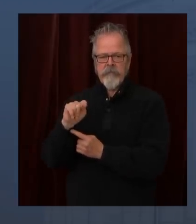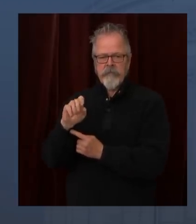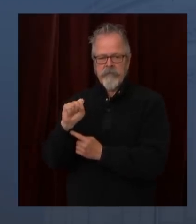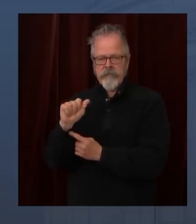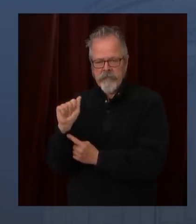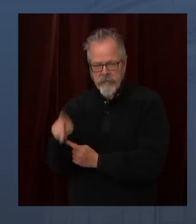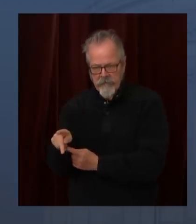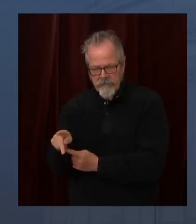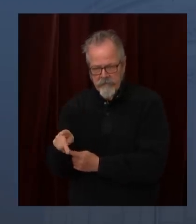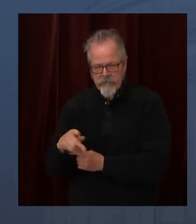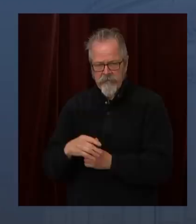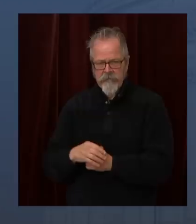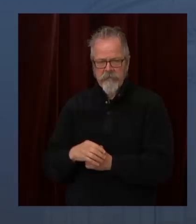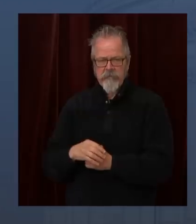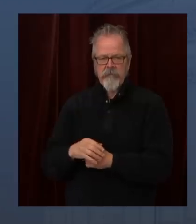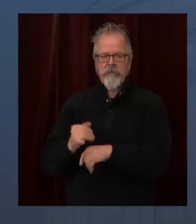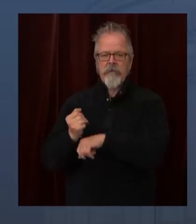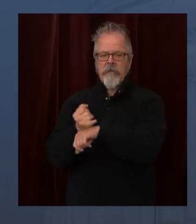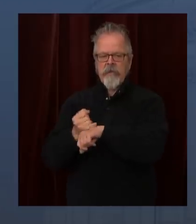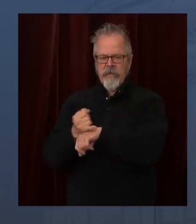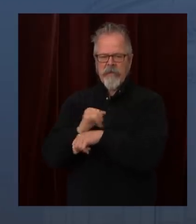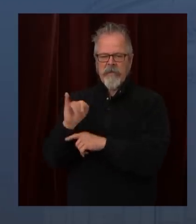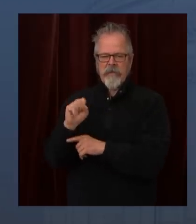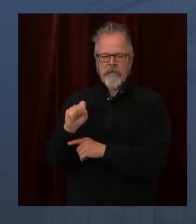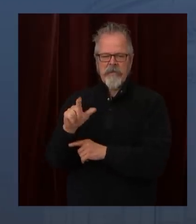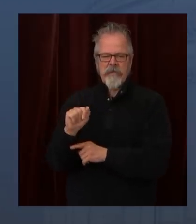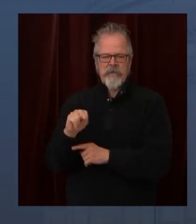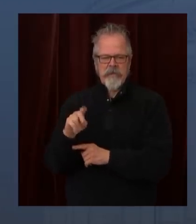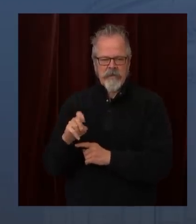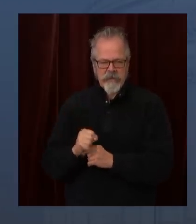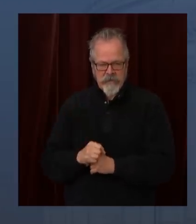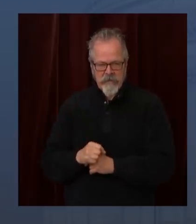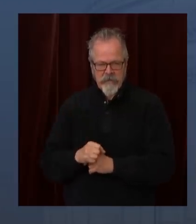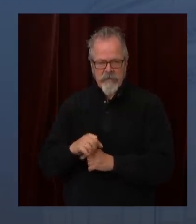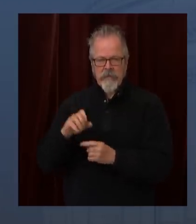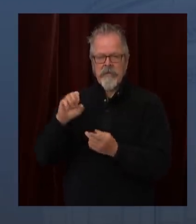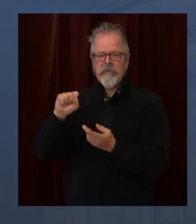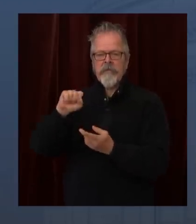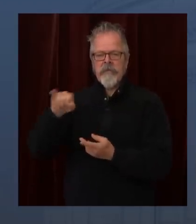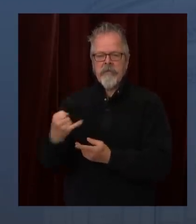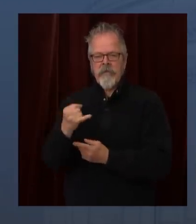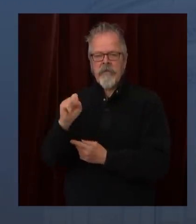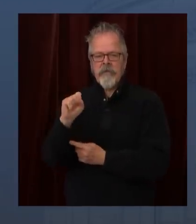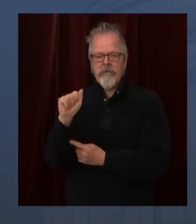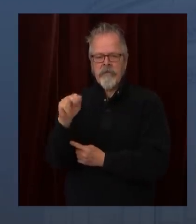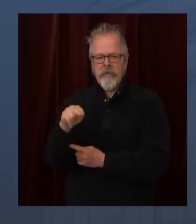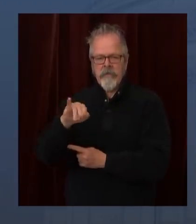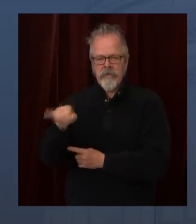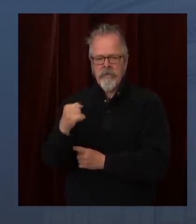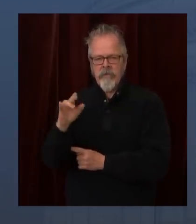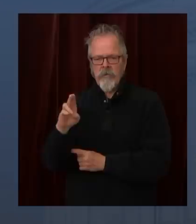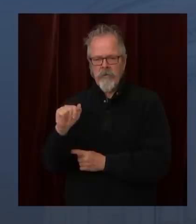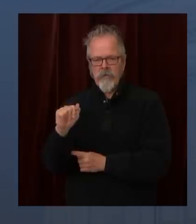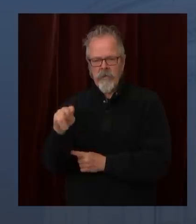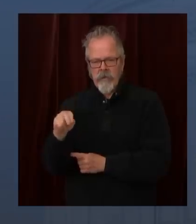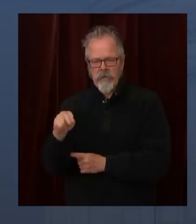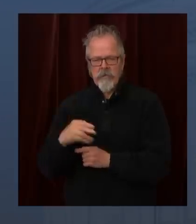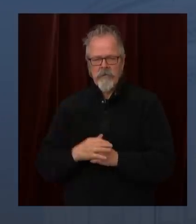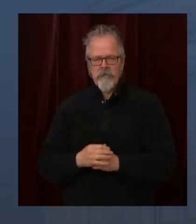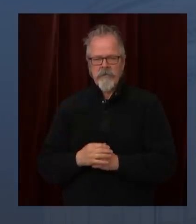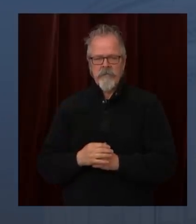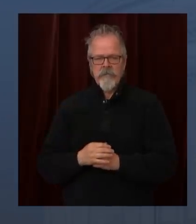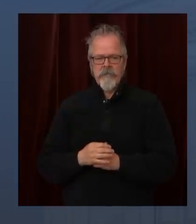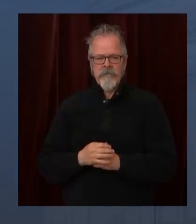and that's based on their population and lack of COVID-19 cases. Combined with Jefferson and Grays Harbor